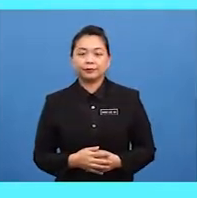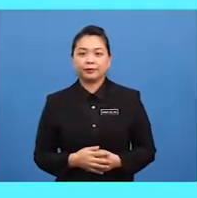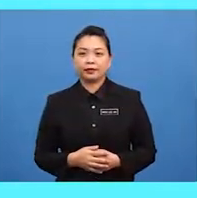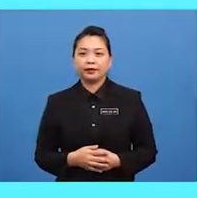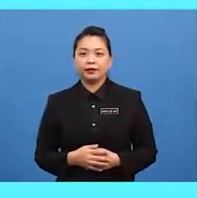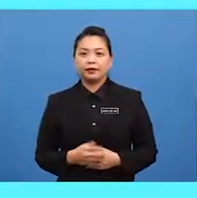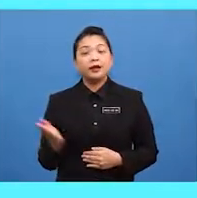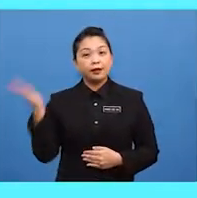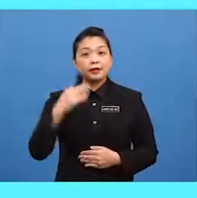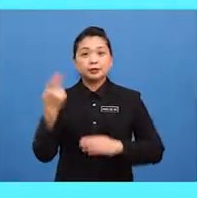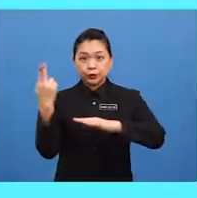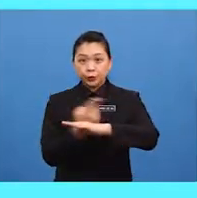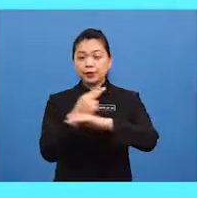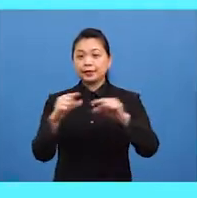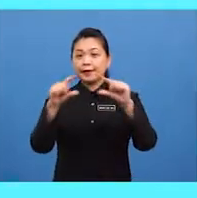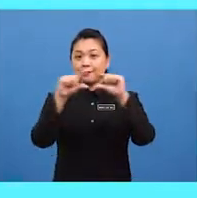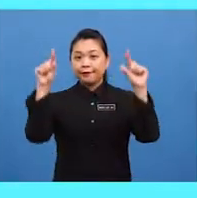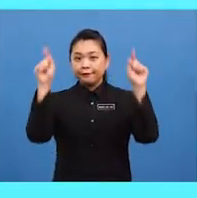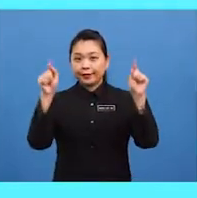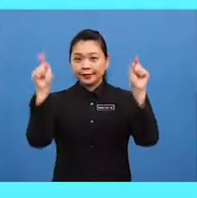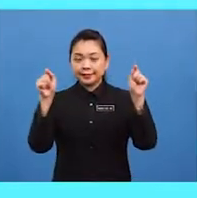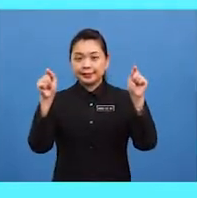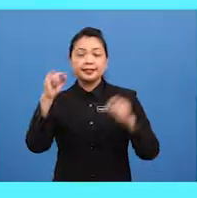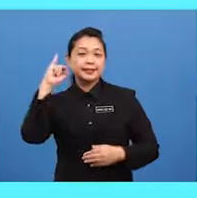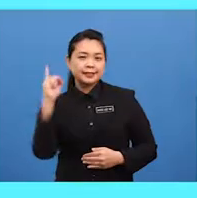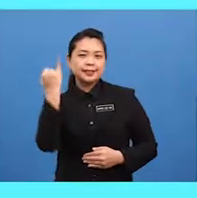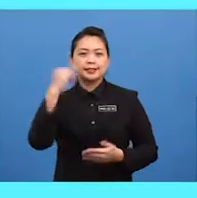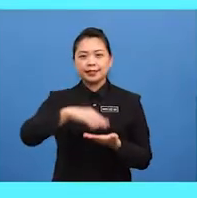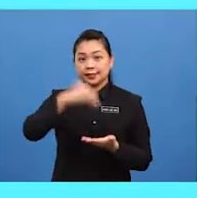let's use the phrases we've just learned